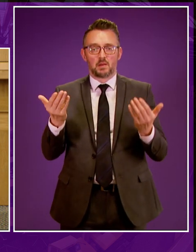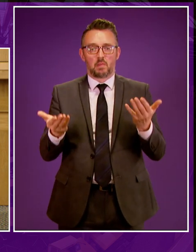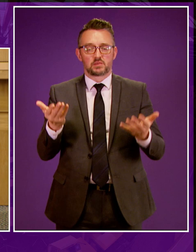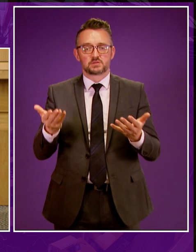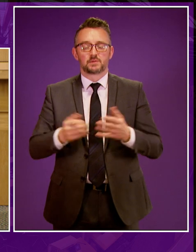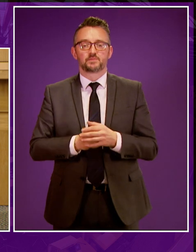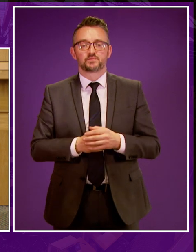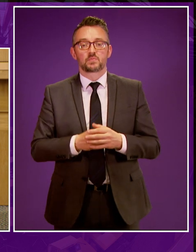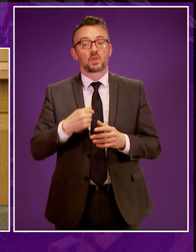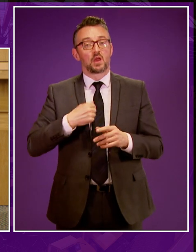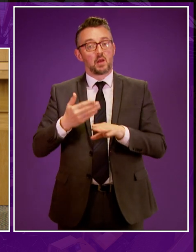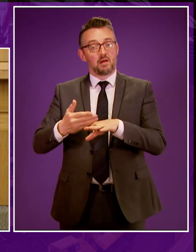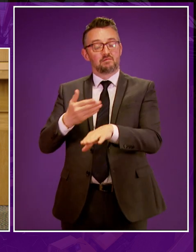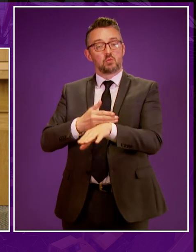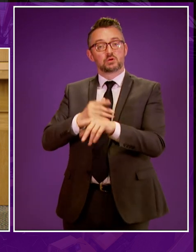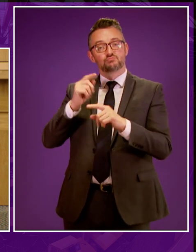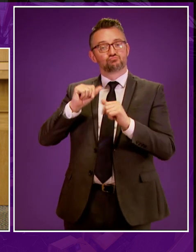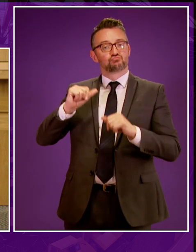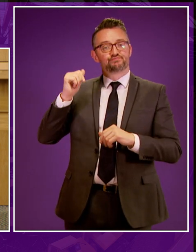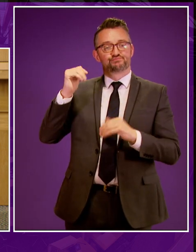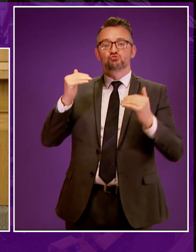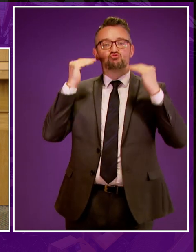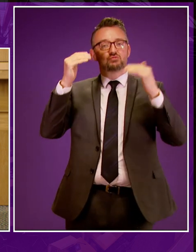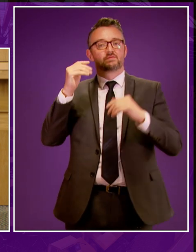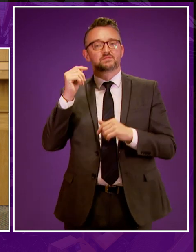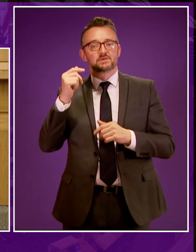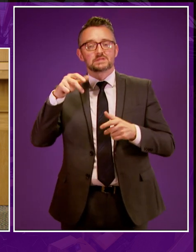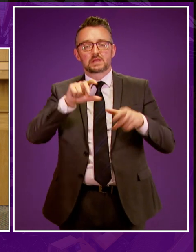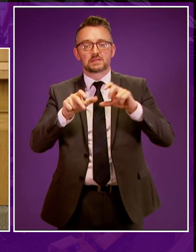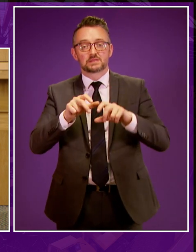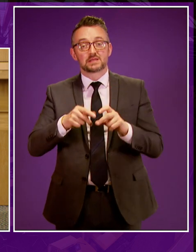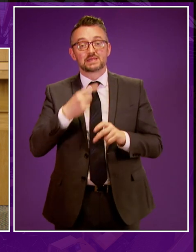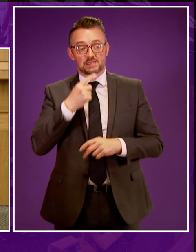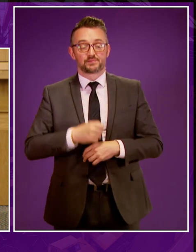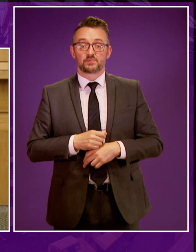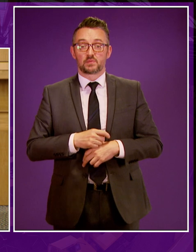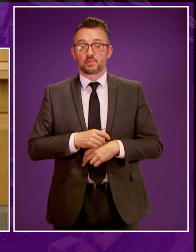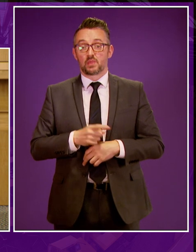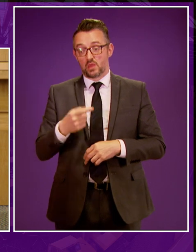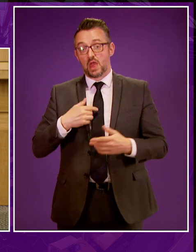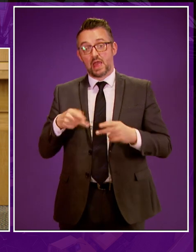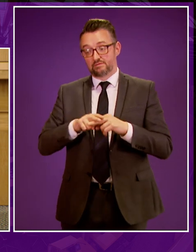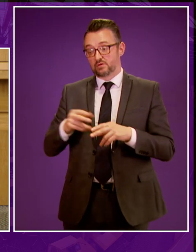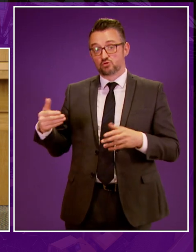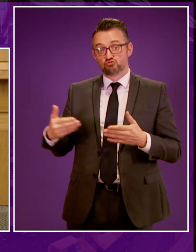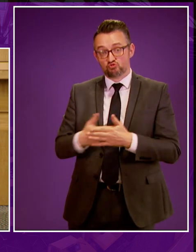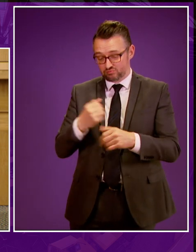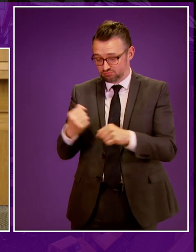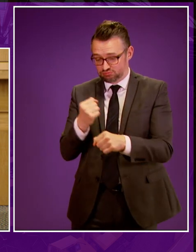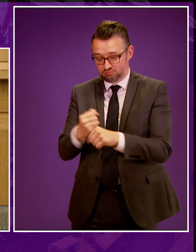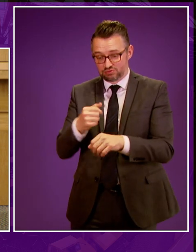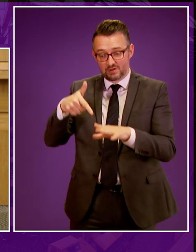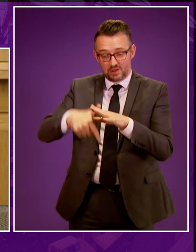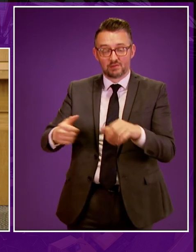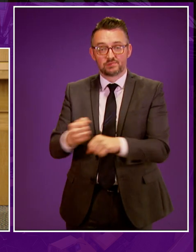UK's own former chief scientist, Professor David Mackay, stated, if a country brings any additional fossil fuel reserve into production, then in